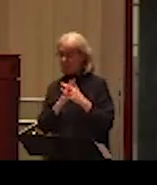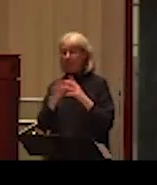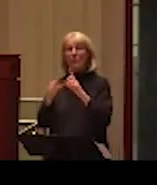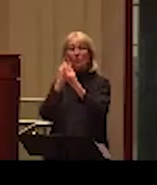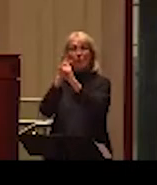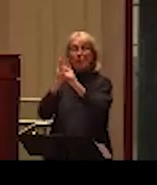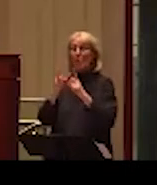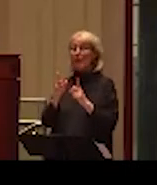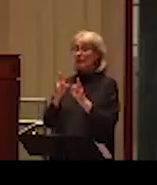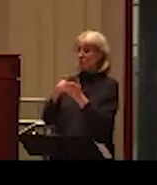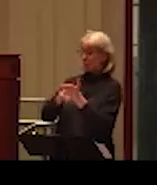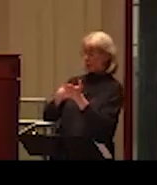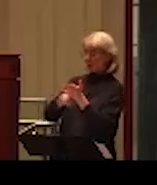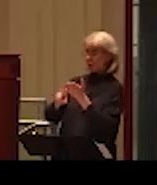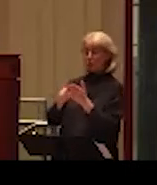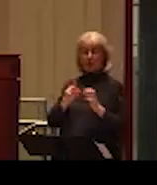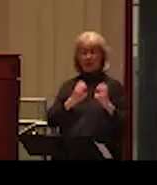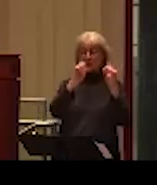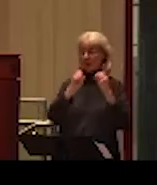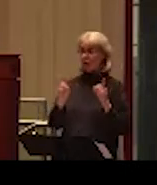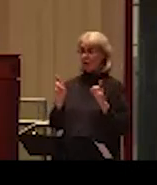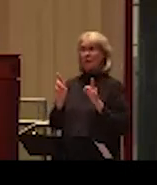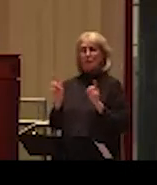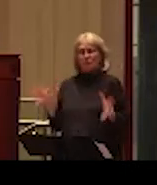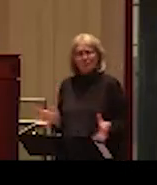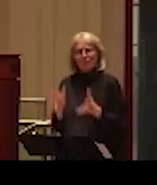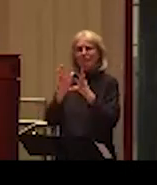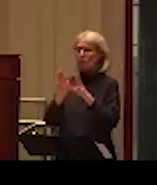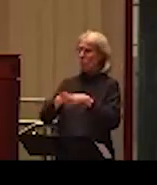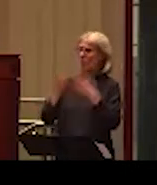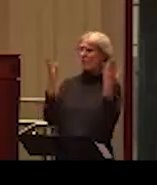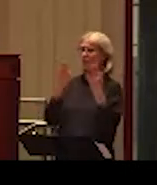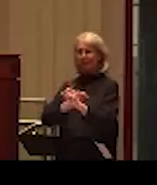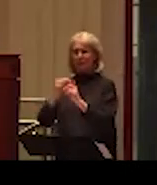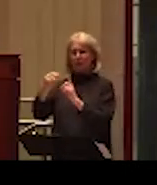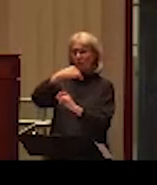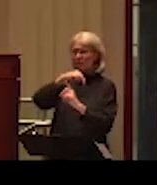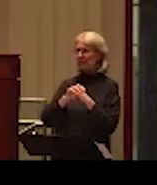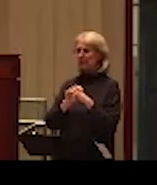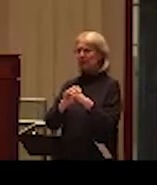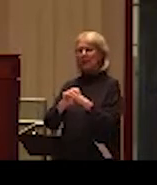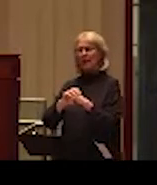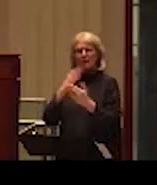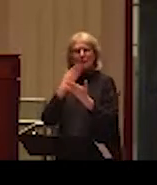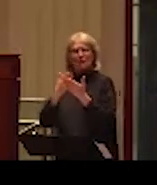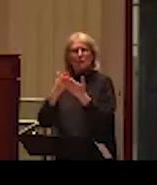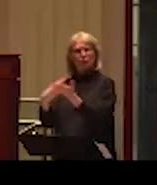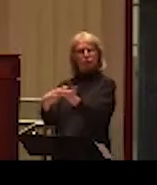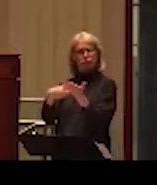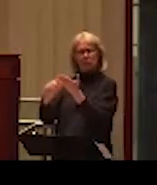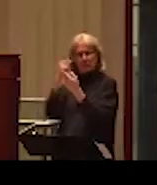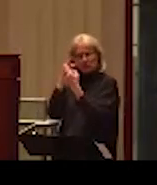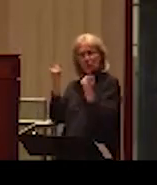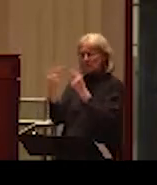the quality of research and education by promoting open inquiry, viewpoint diversity, and constructive disagreement in institutions of higher